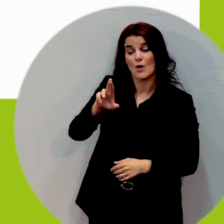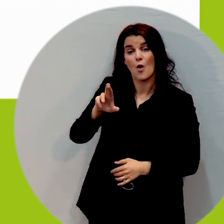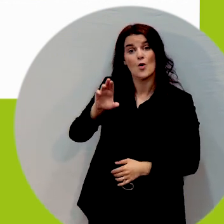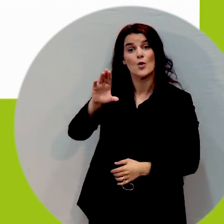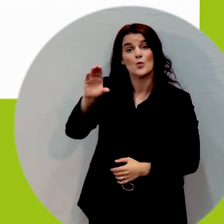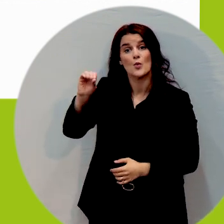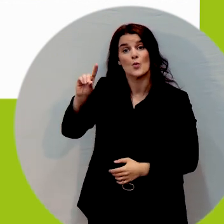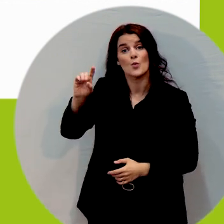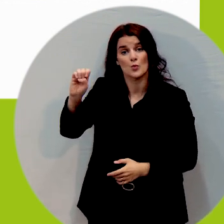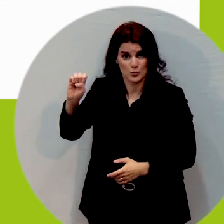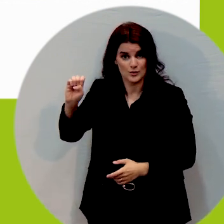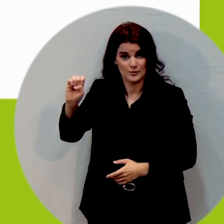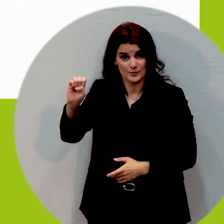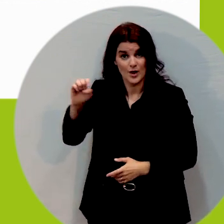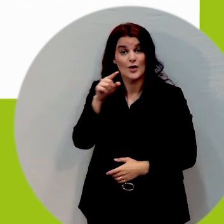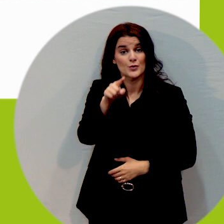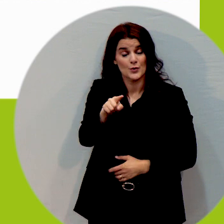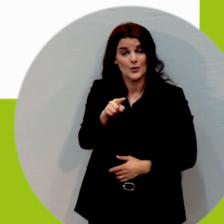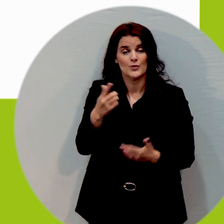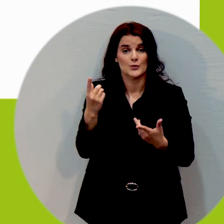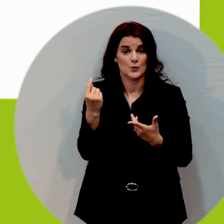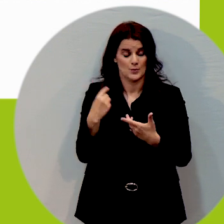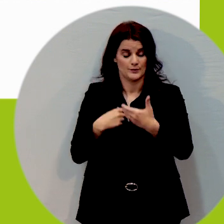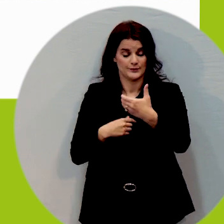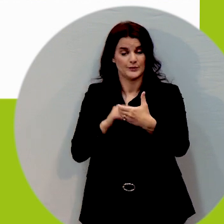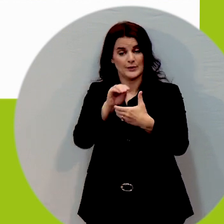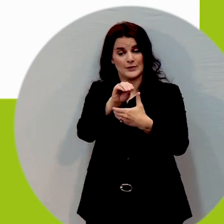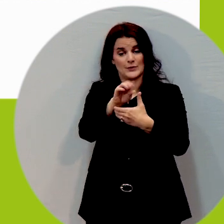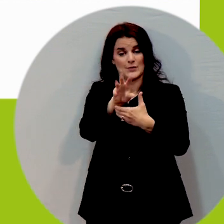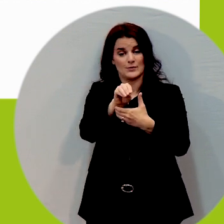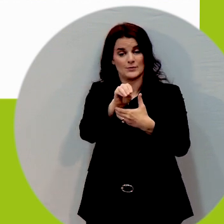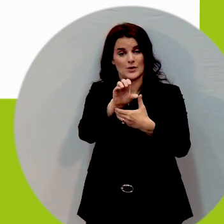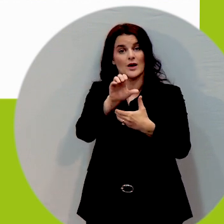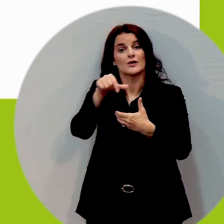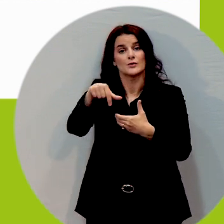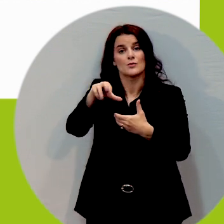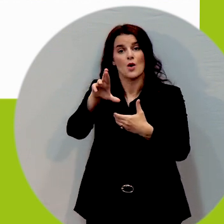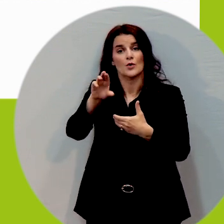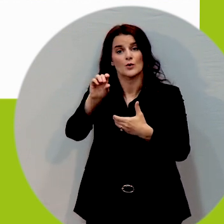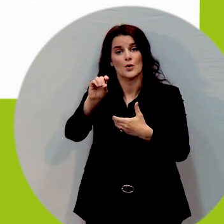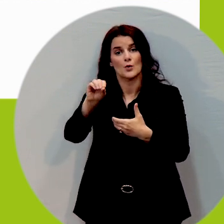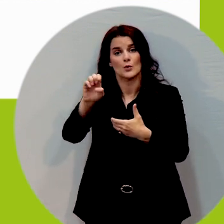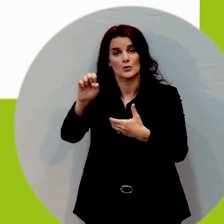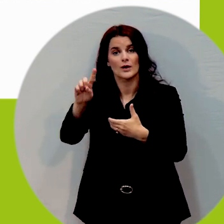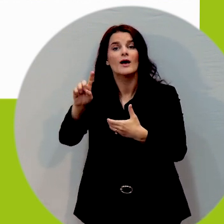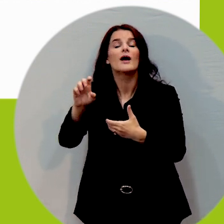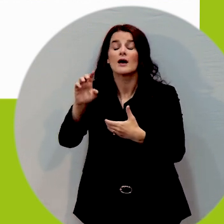and that links straight to an online form where you can book the pavilion